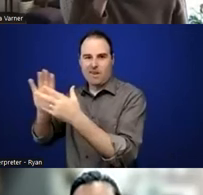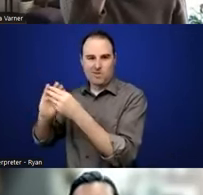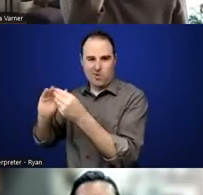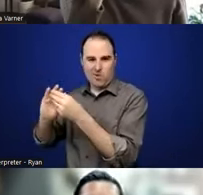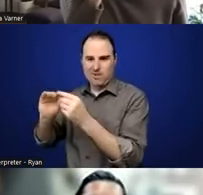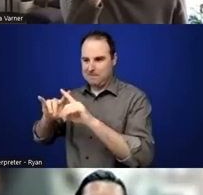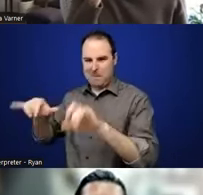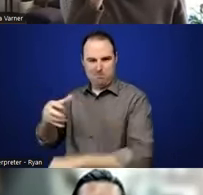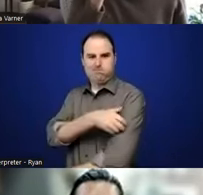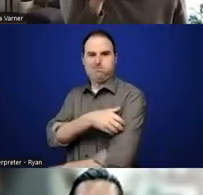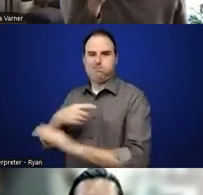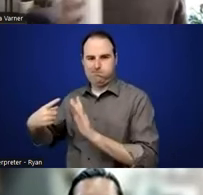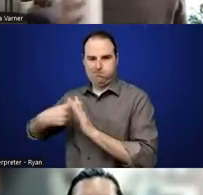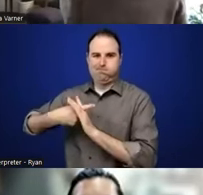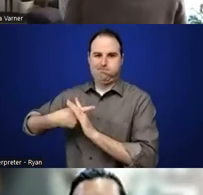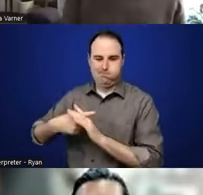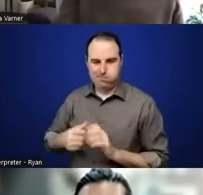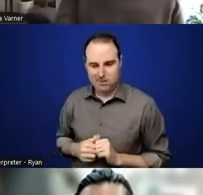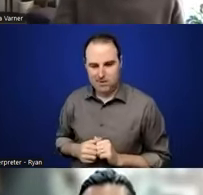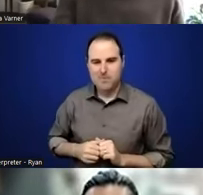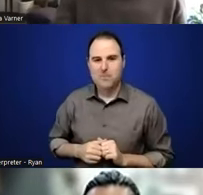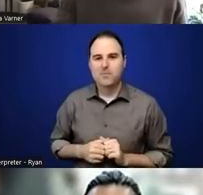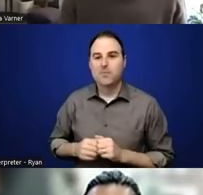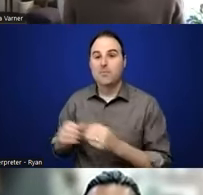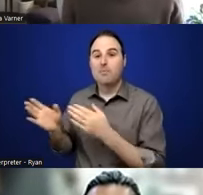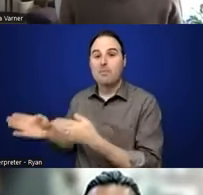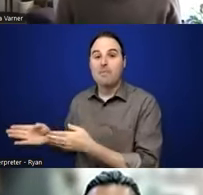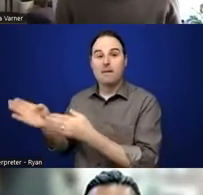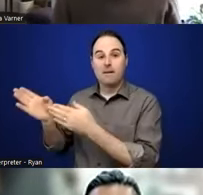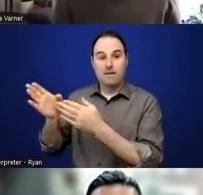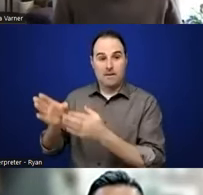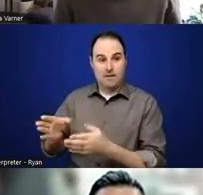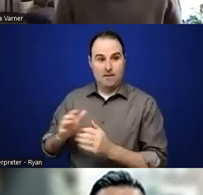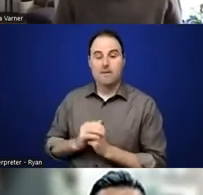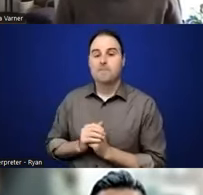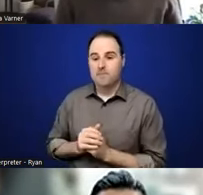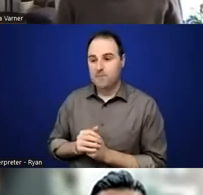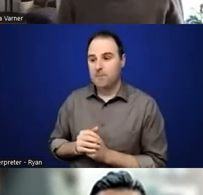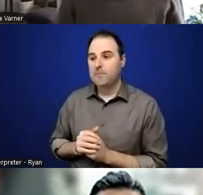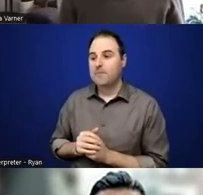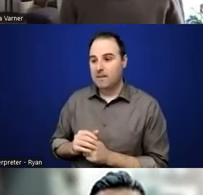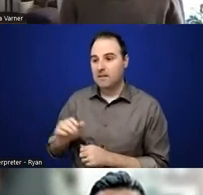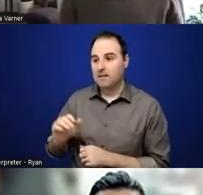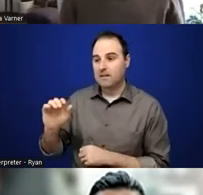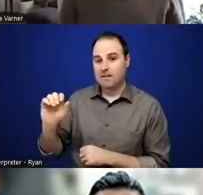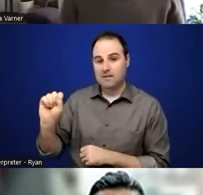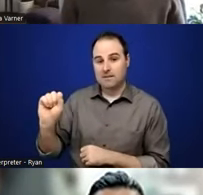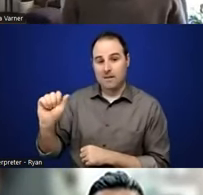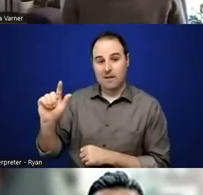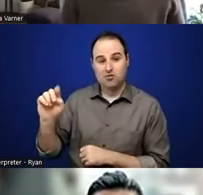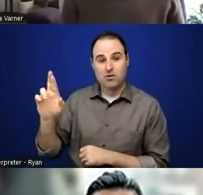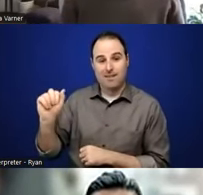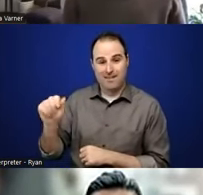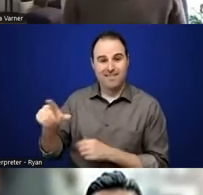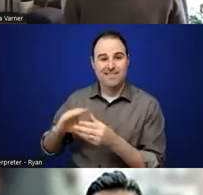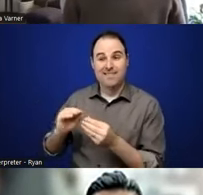her meaningful encounters with oral histories started at 17 when